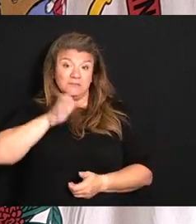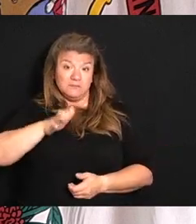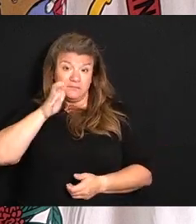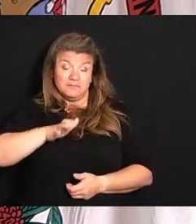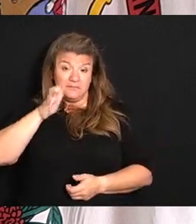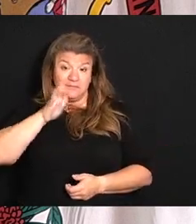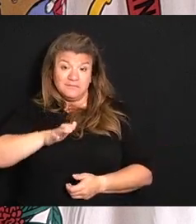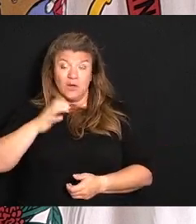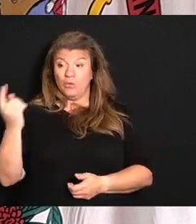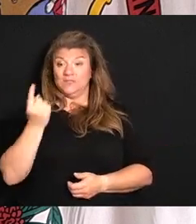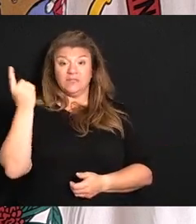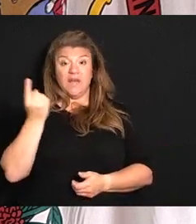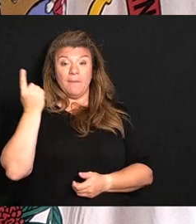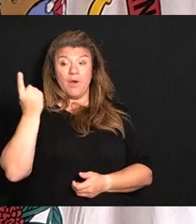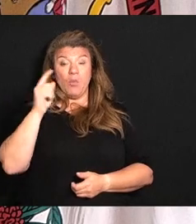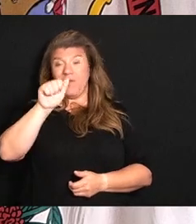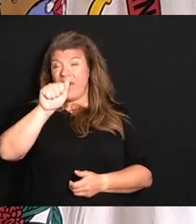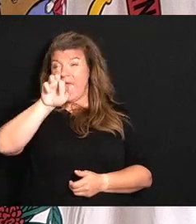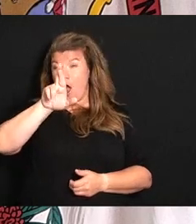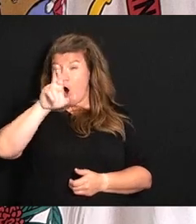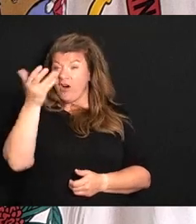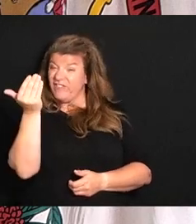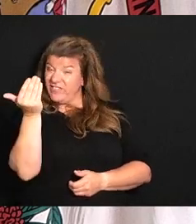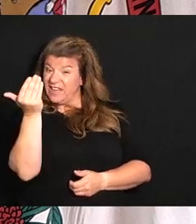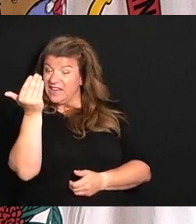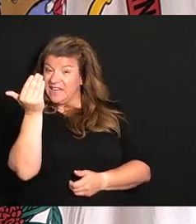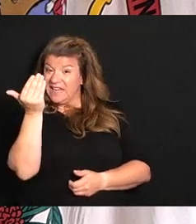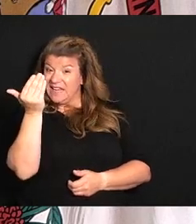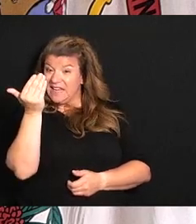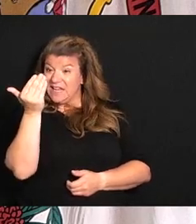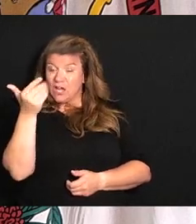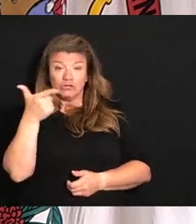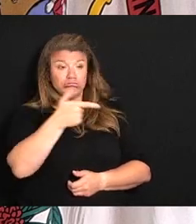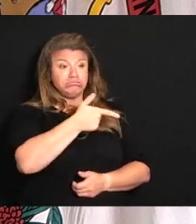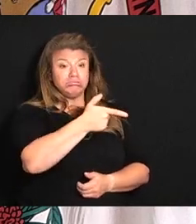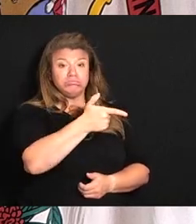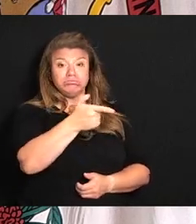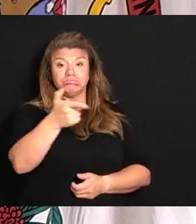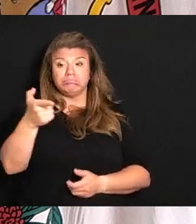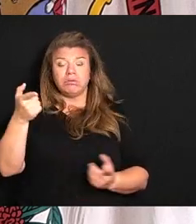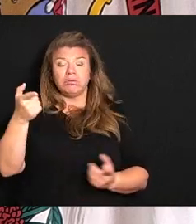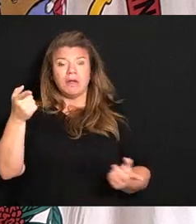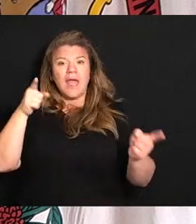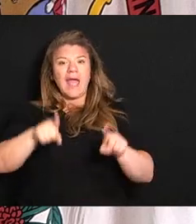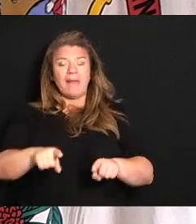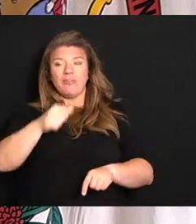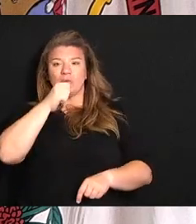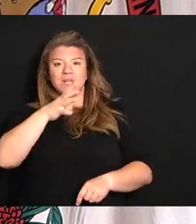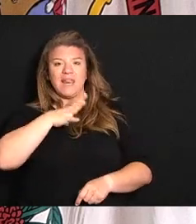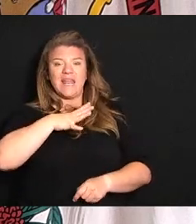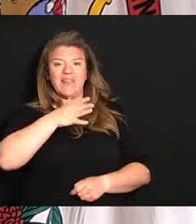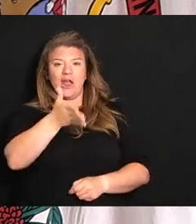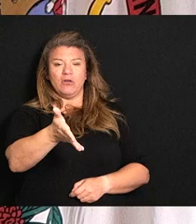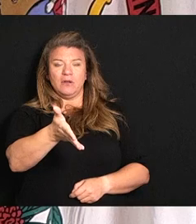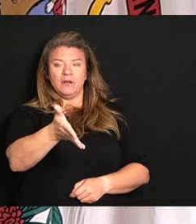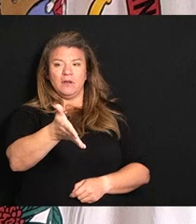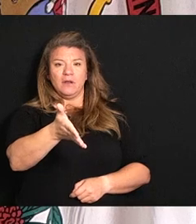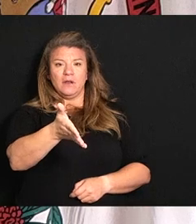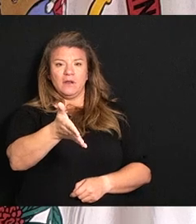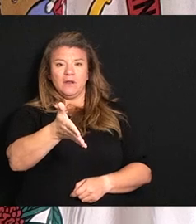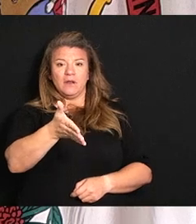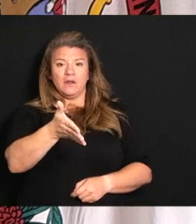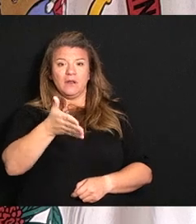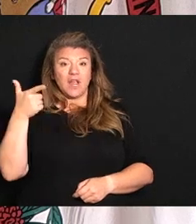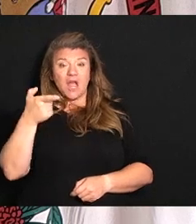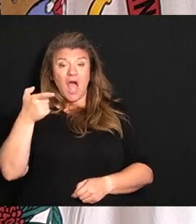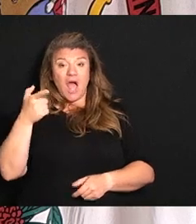We had someone with an AR-15 opening fire and it just so happened that there was a lady there that was a gun